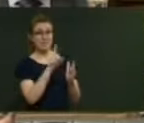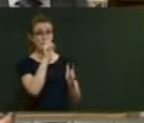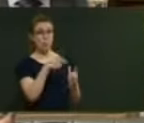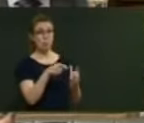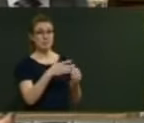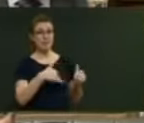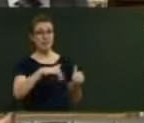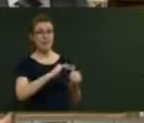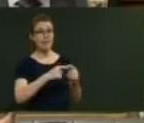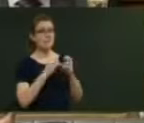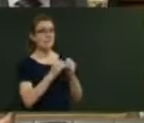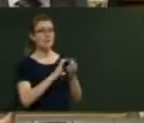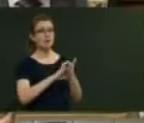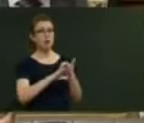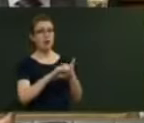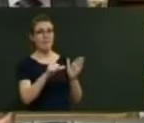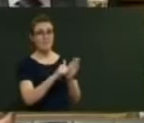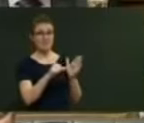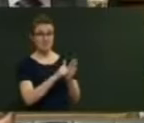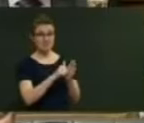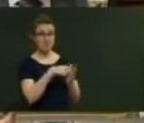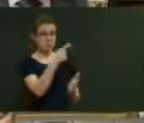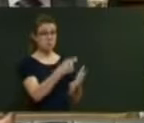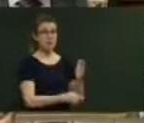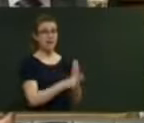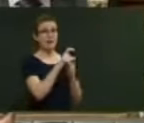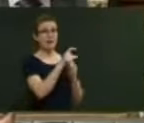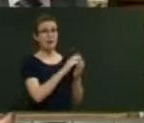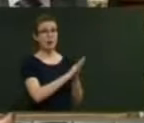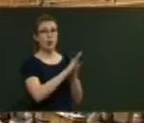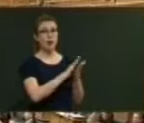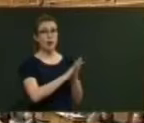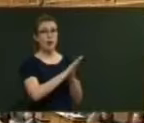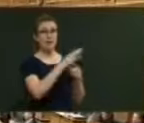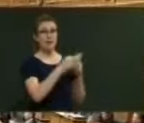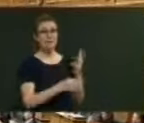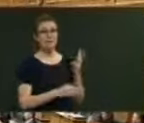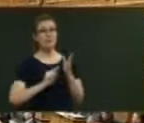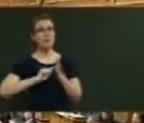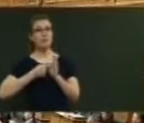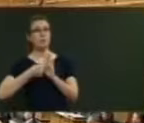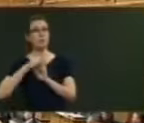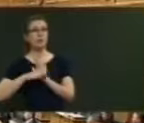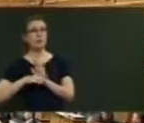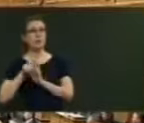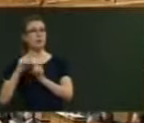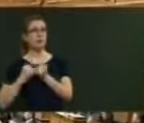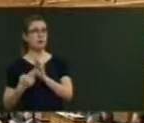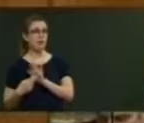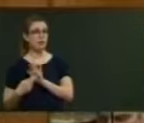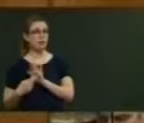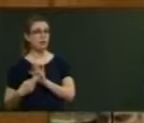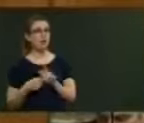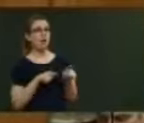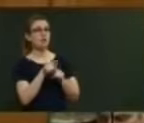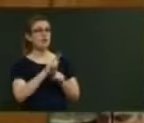investment around the country with the purchase of the Carter-Holt-Harvey assets. In Taupo, Pacific— Order. Point of order. Stuart Nett. Mr Speaker, I